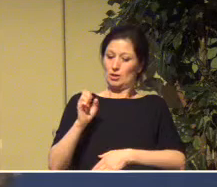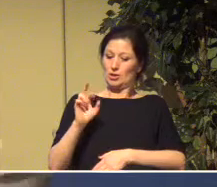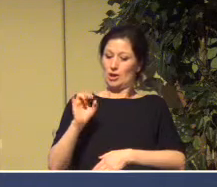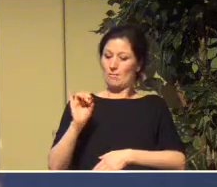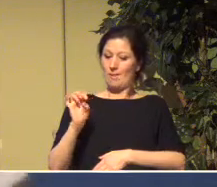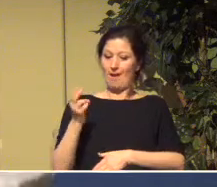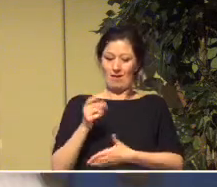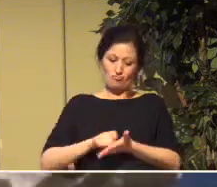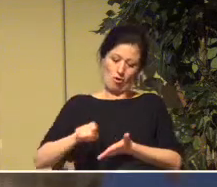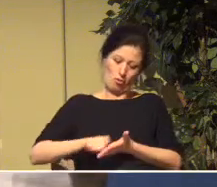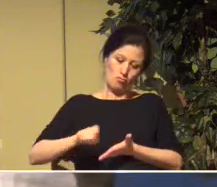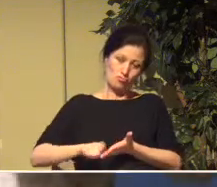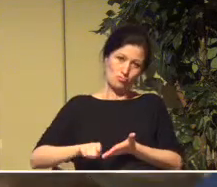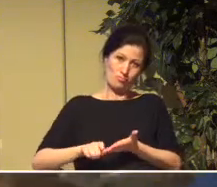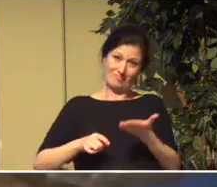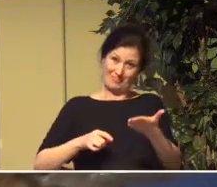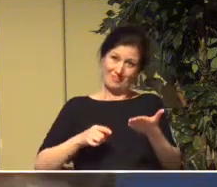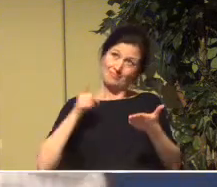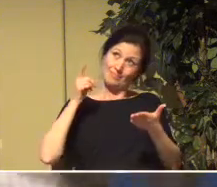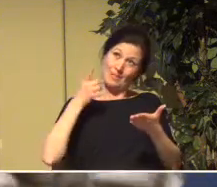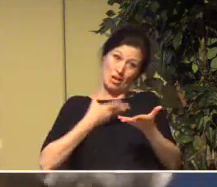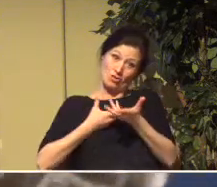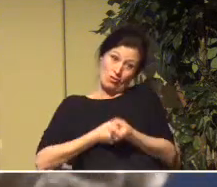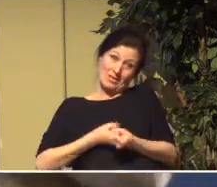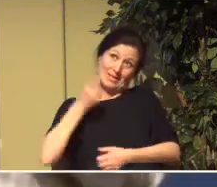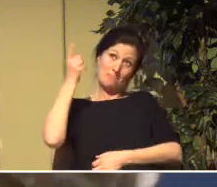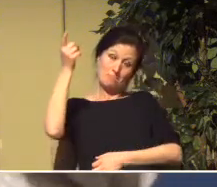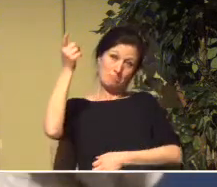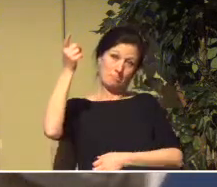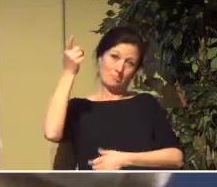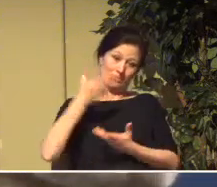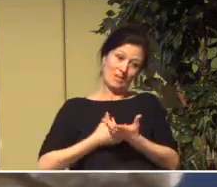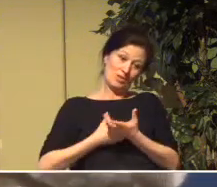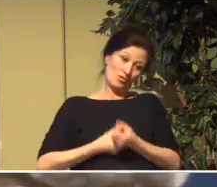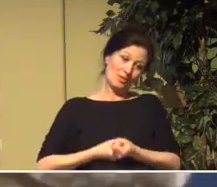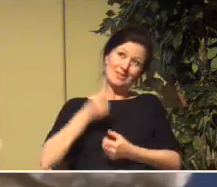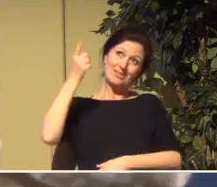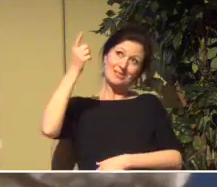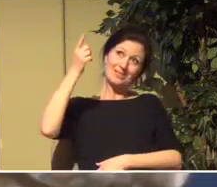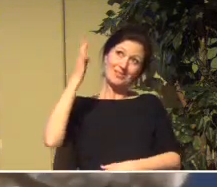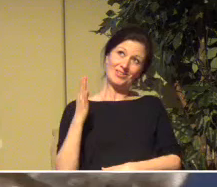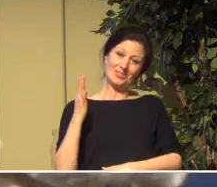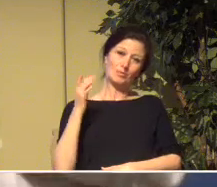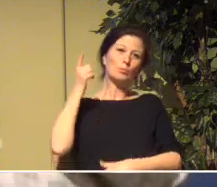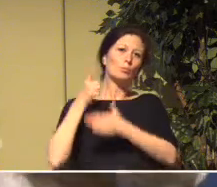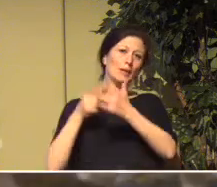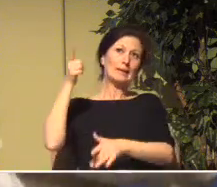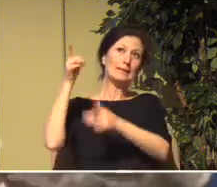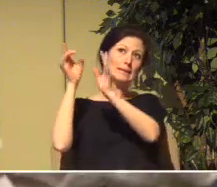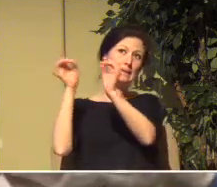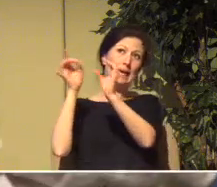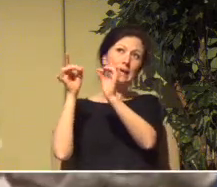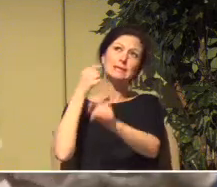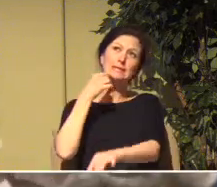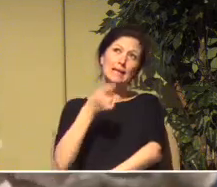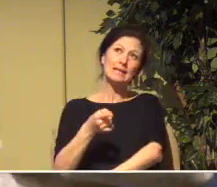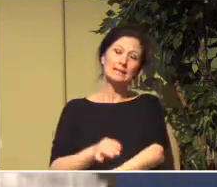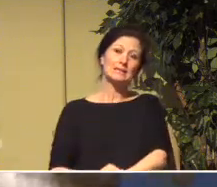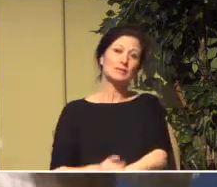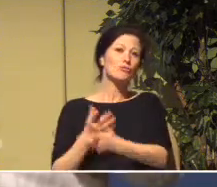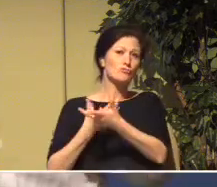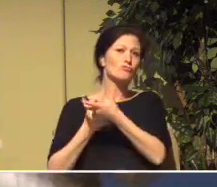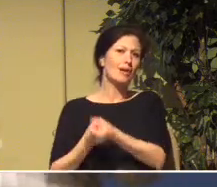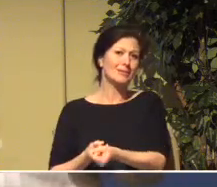me, trust God, trust what he is saying, trust what he is doing,